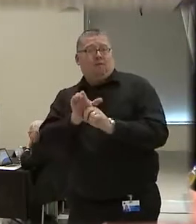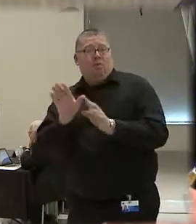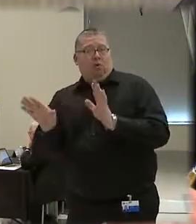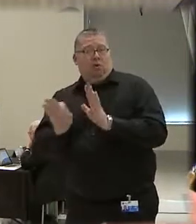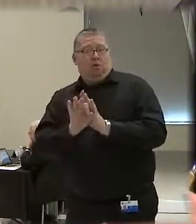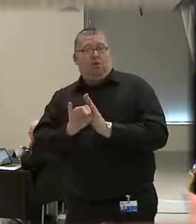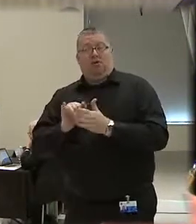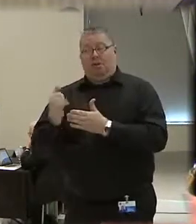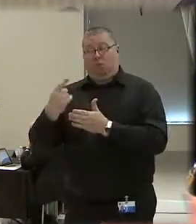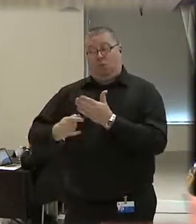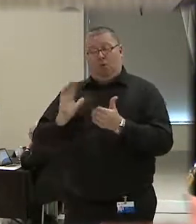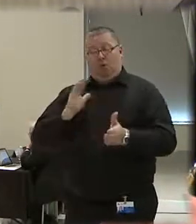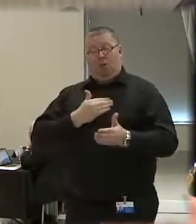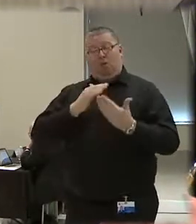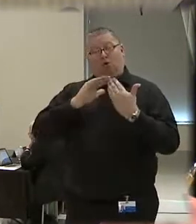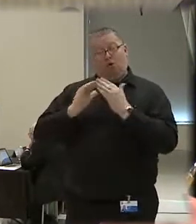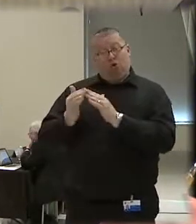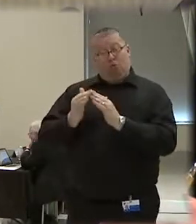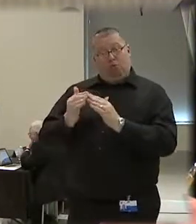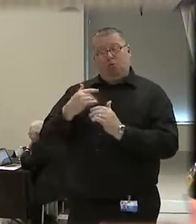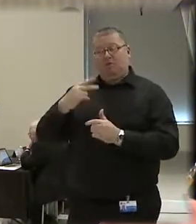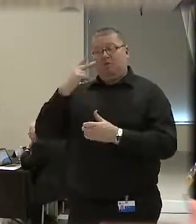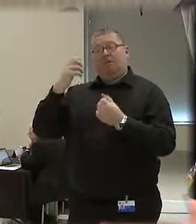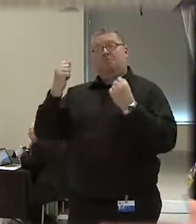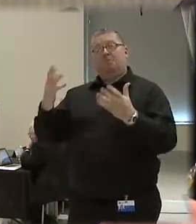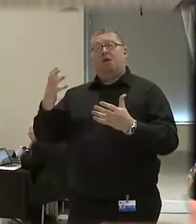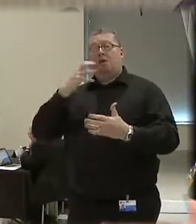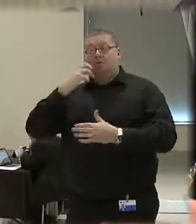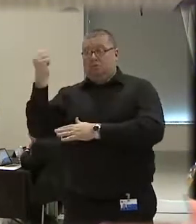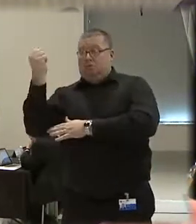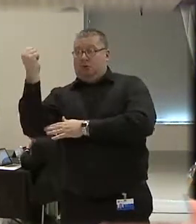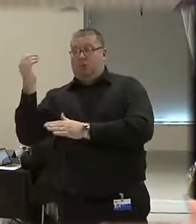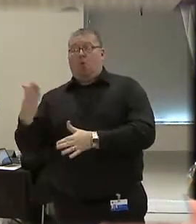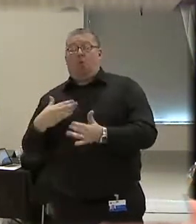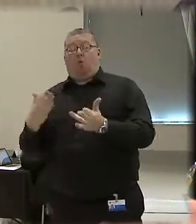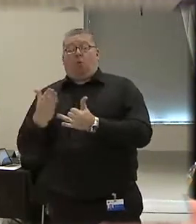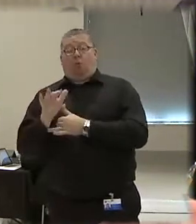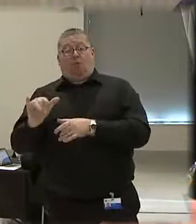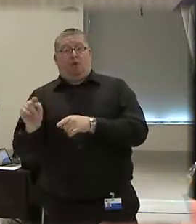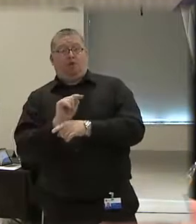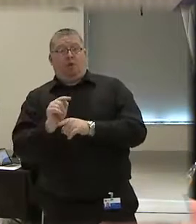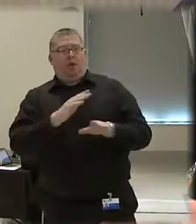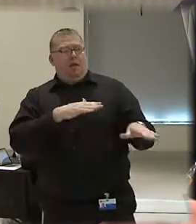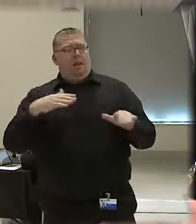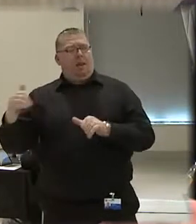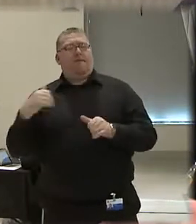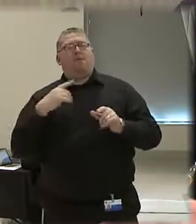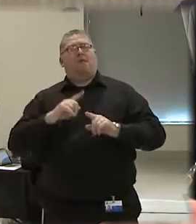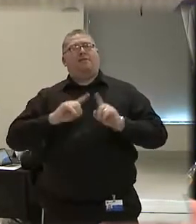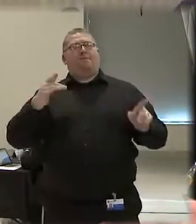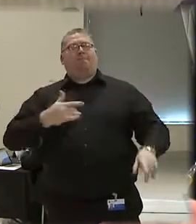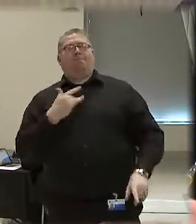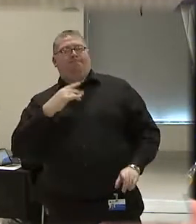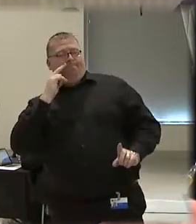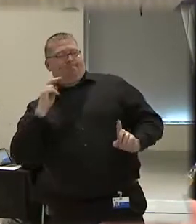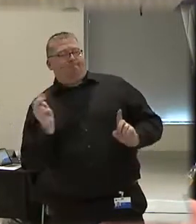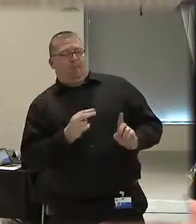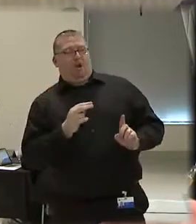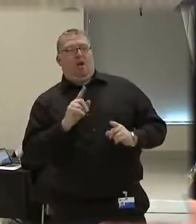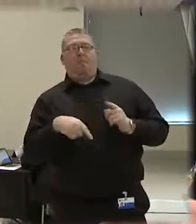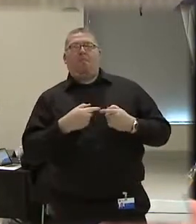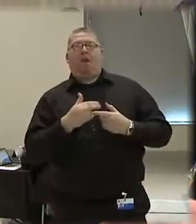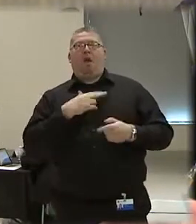As for the community, many other reform stakeholders have gone through this training and frequently walk away with a different perception about